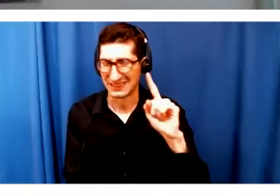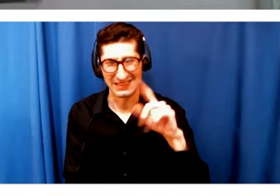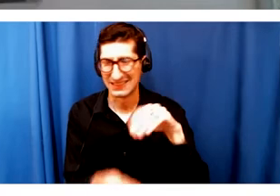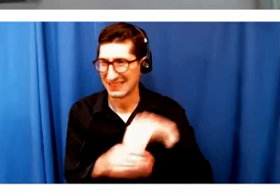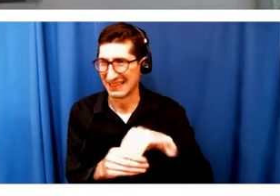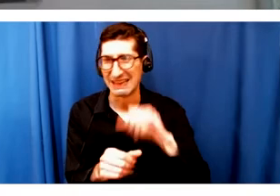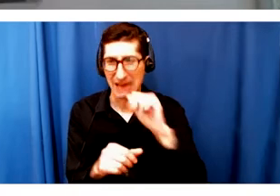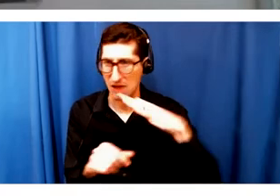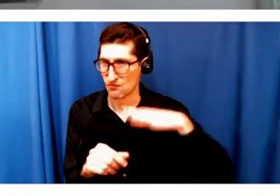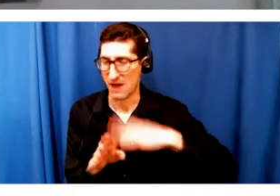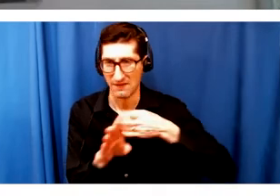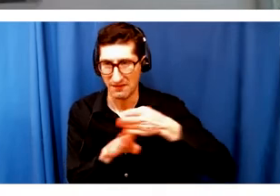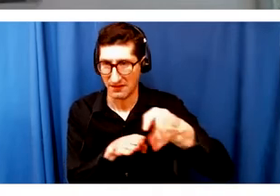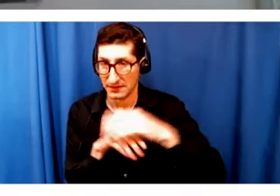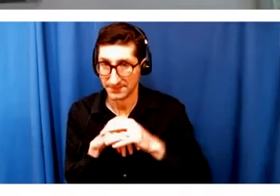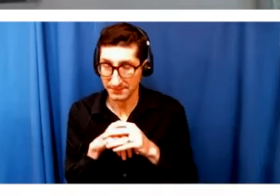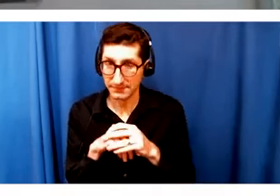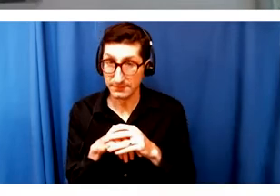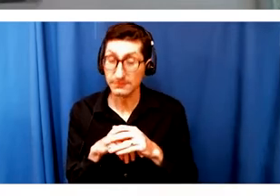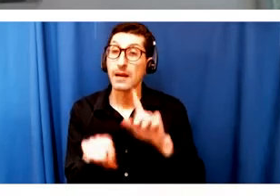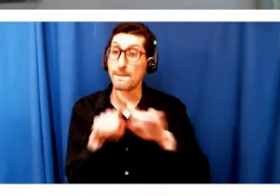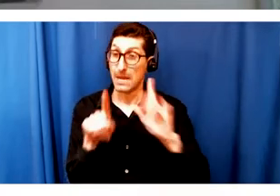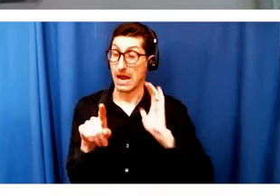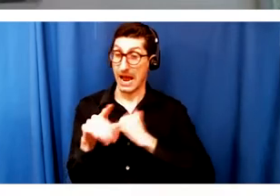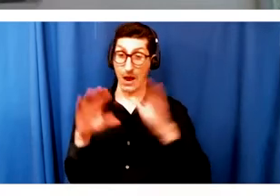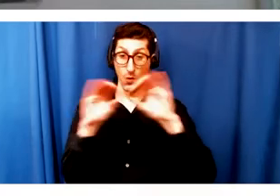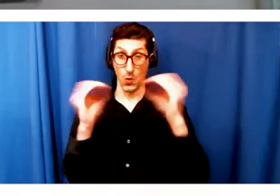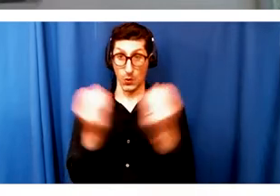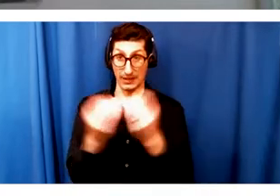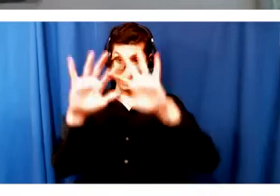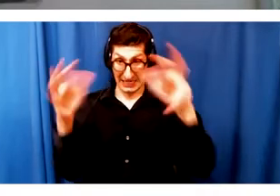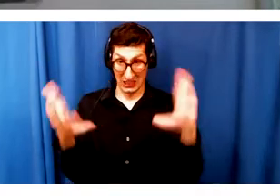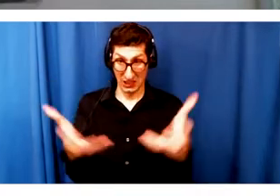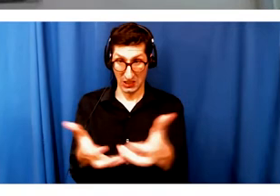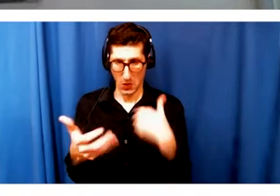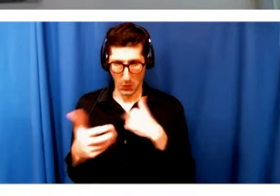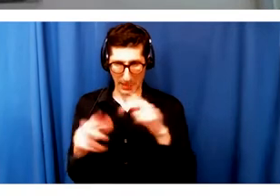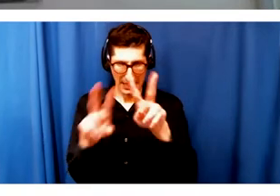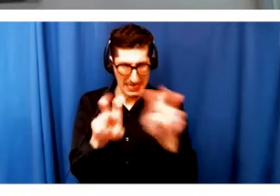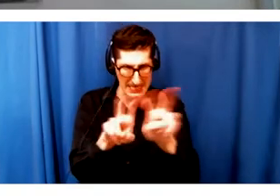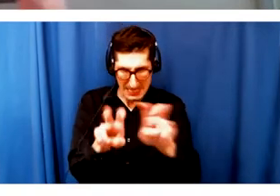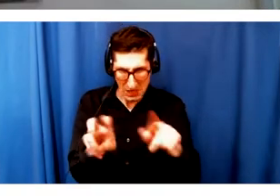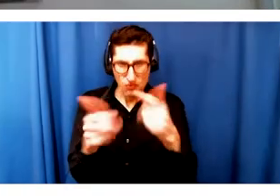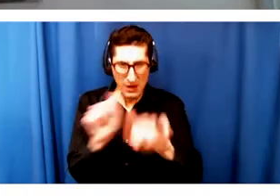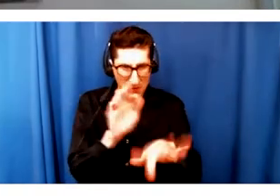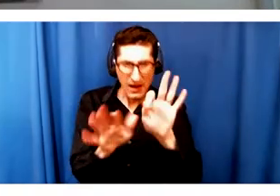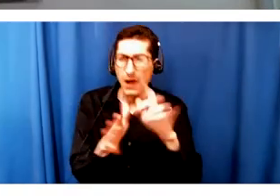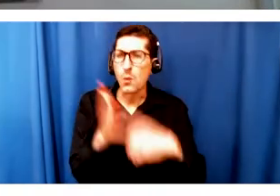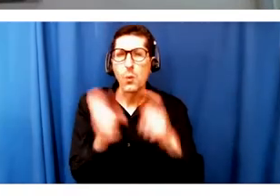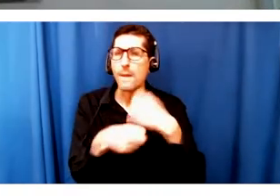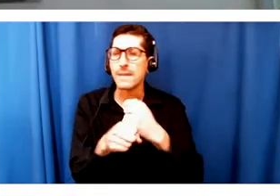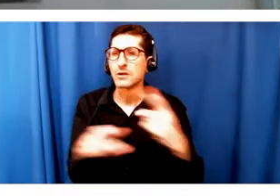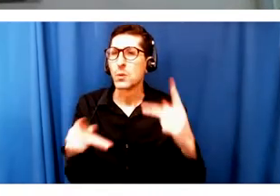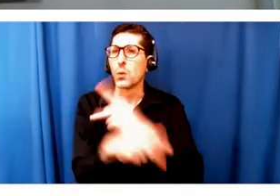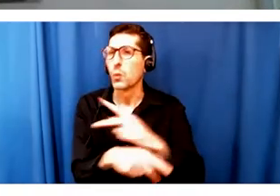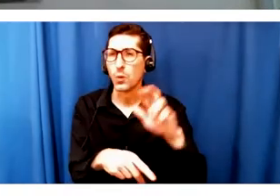focusing on the parts of the organization that I think create the most racism, which is governance and operations